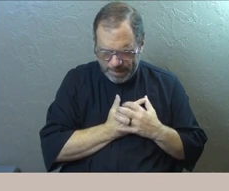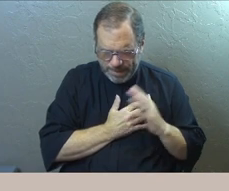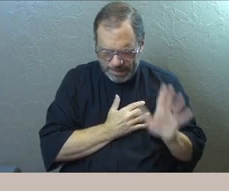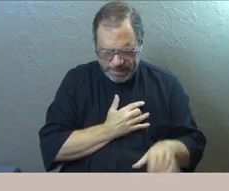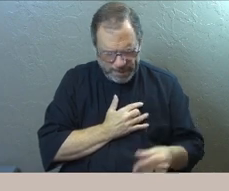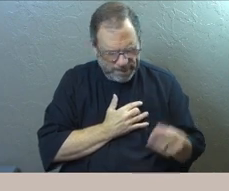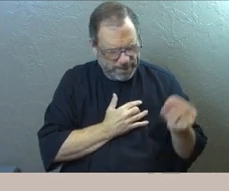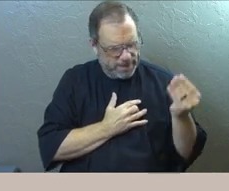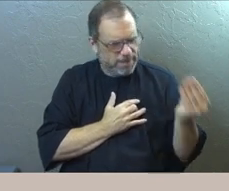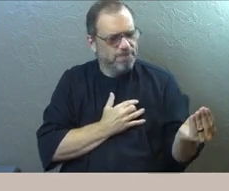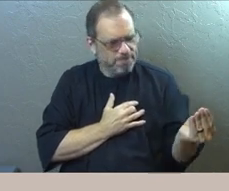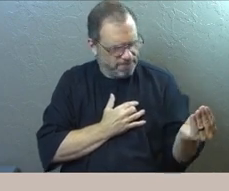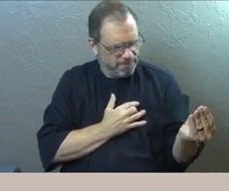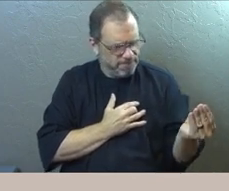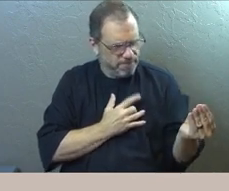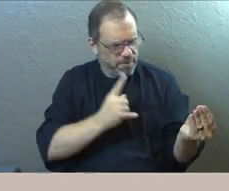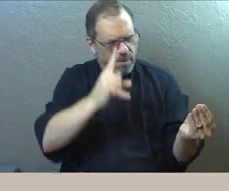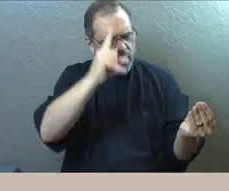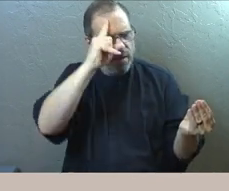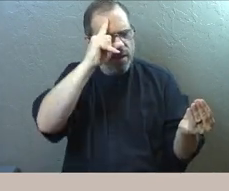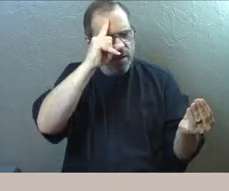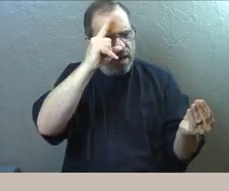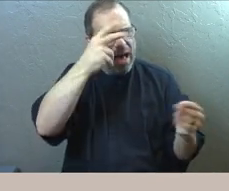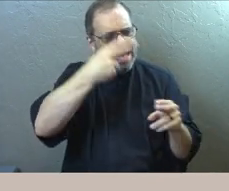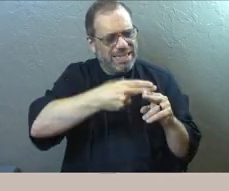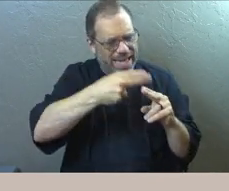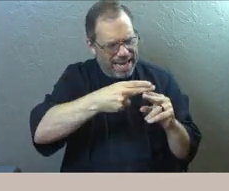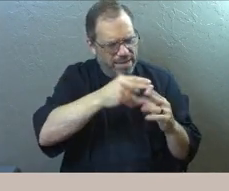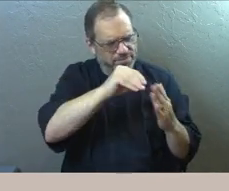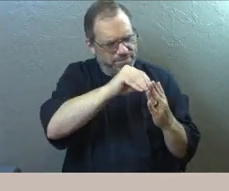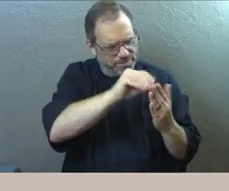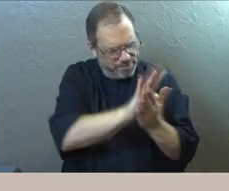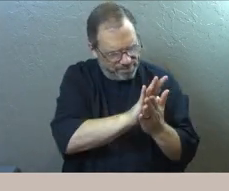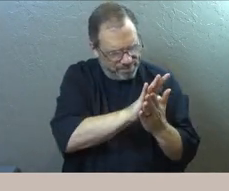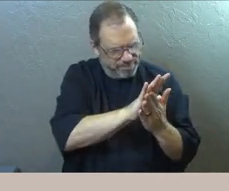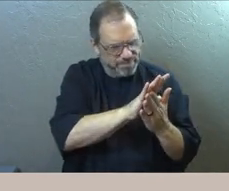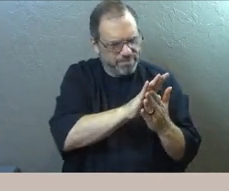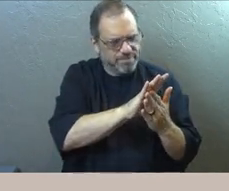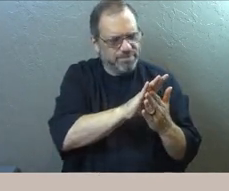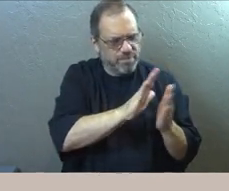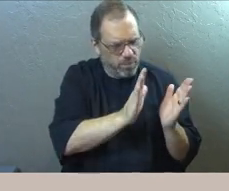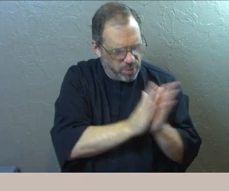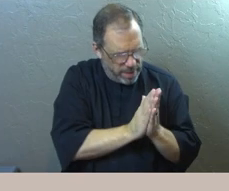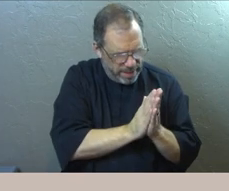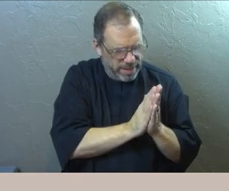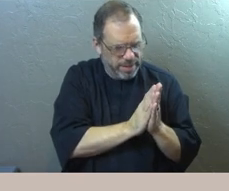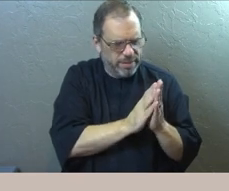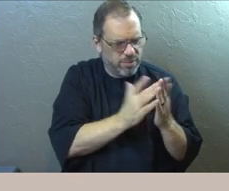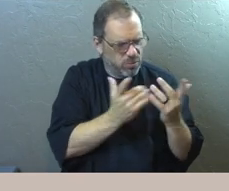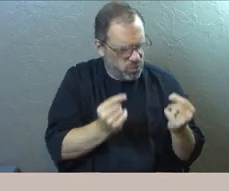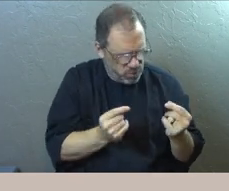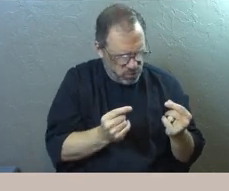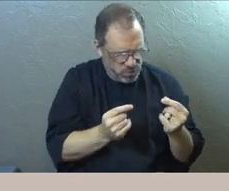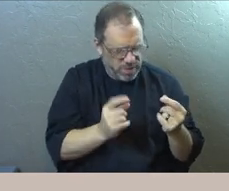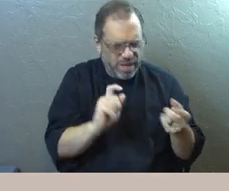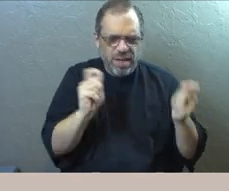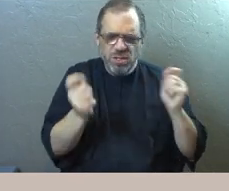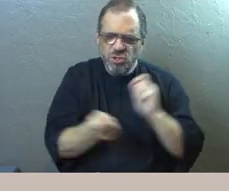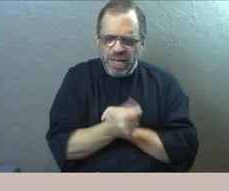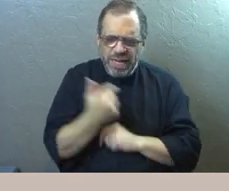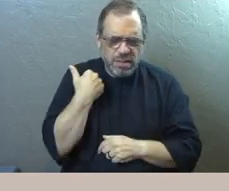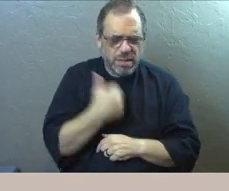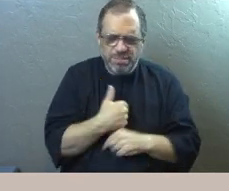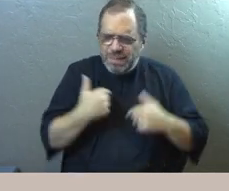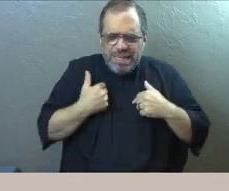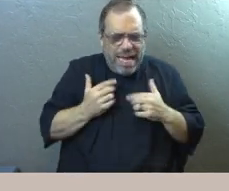Give us those names. Give us what it is that you want us to do. Help us to walk in obedience. And Lord, change us. Change us